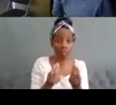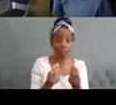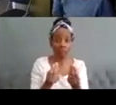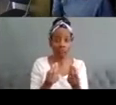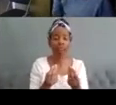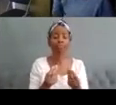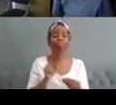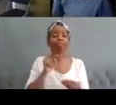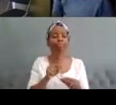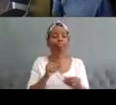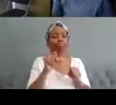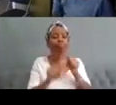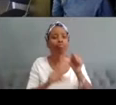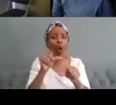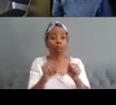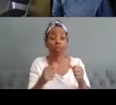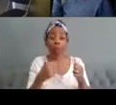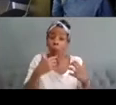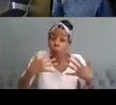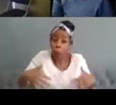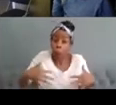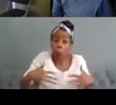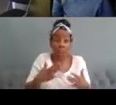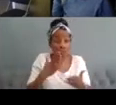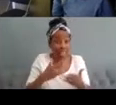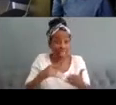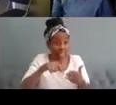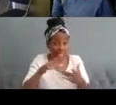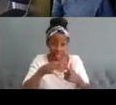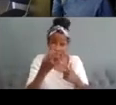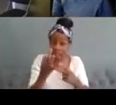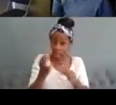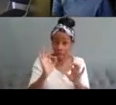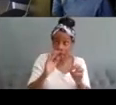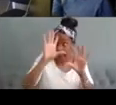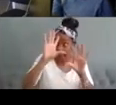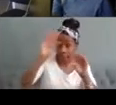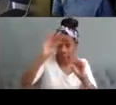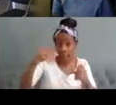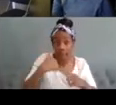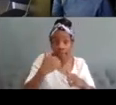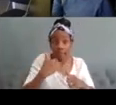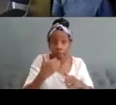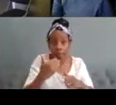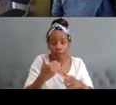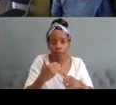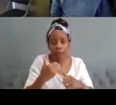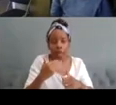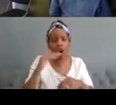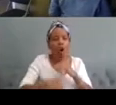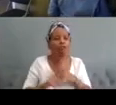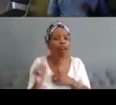process that i don't think is talked about enough enough is the the way in which an